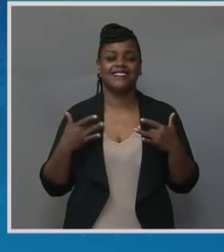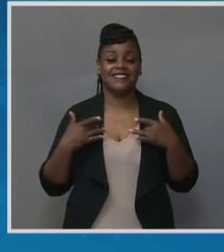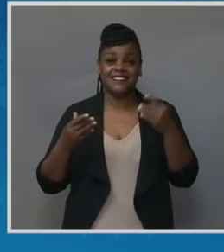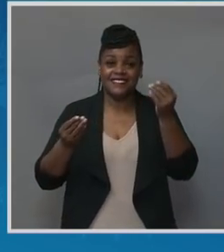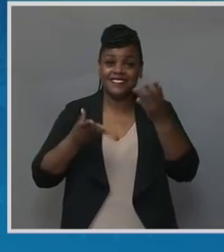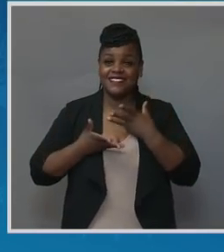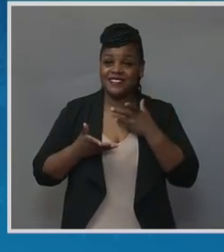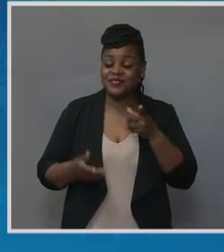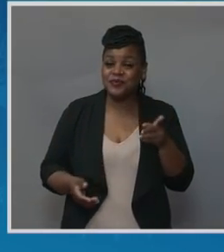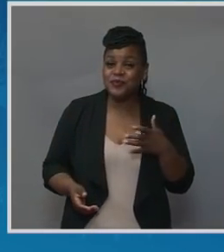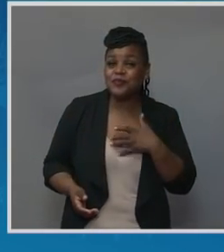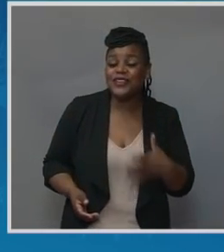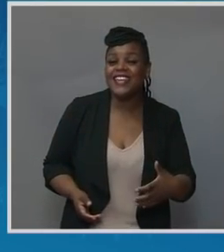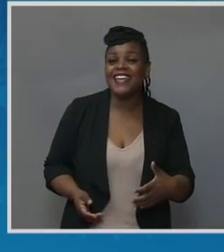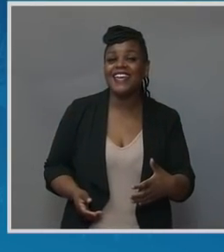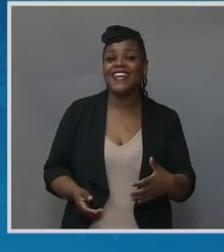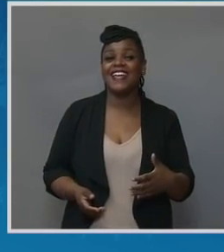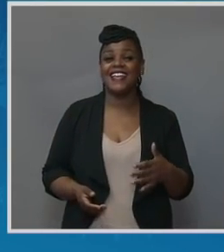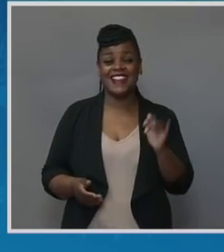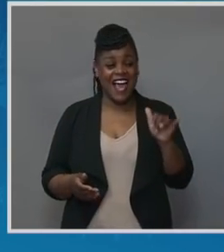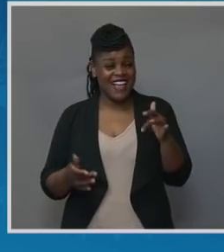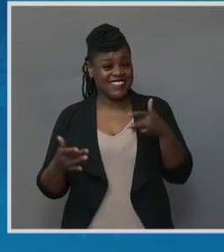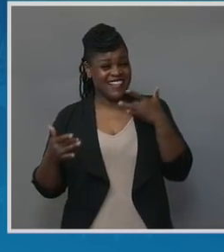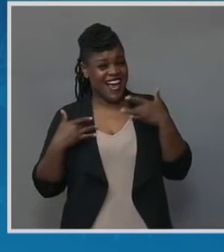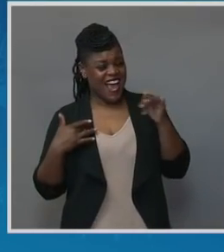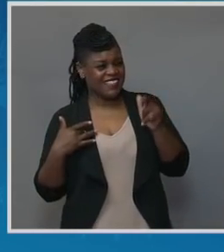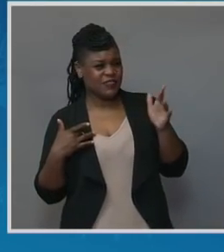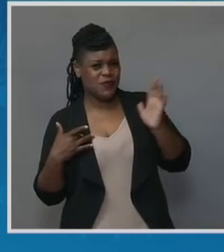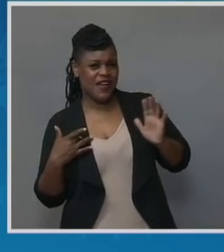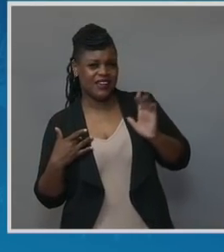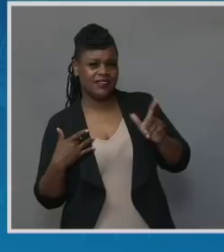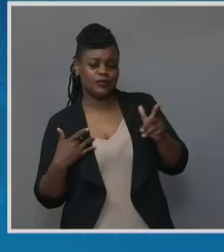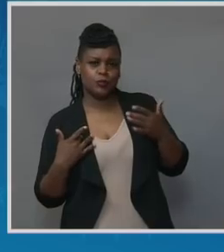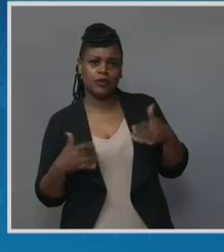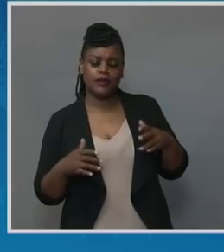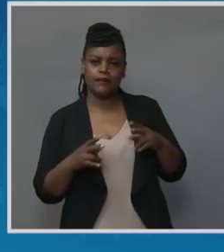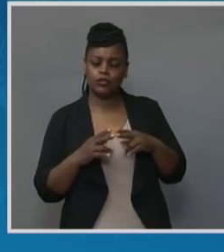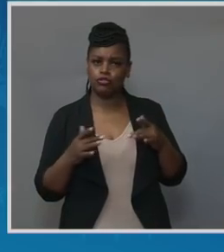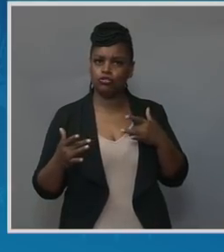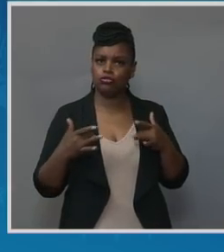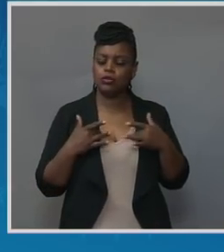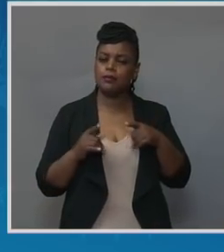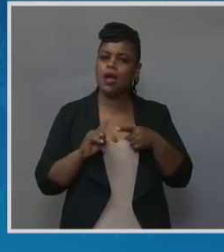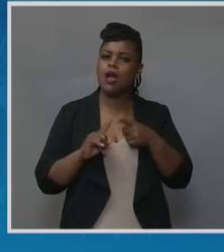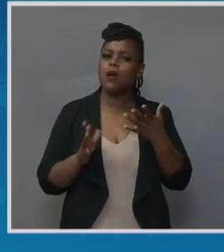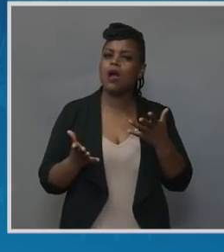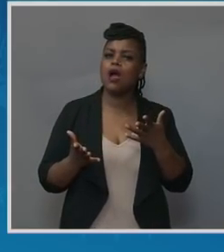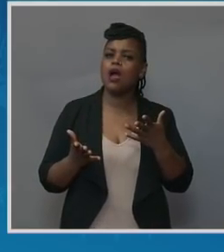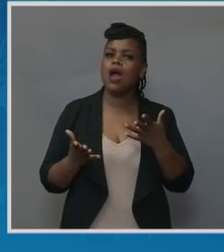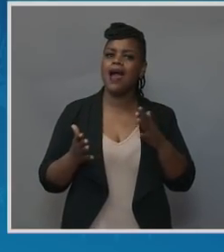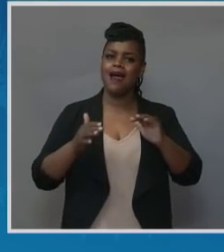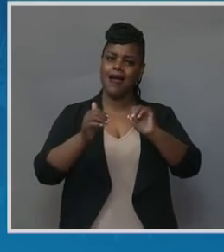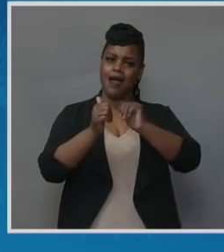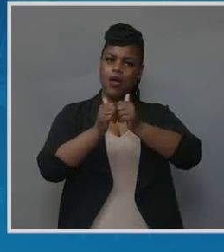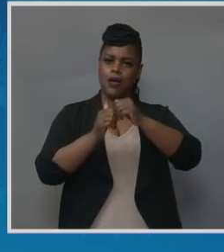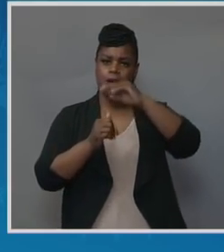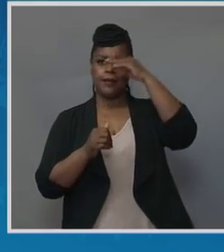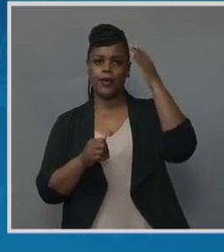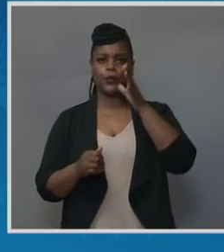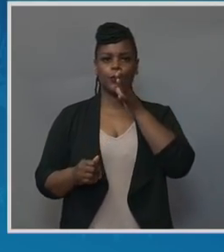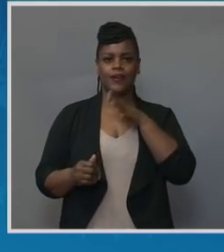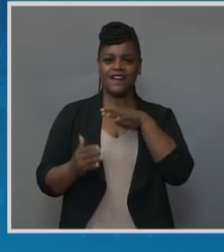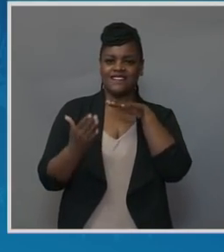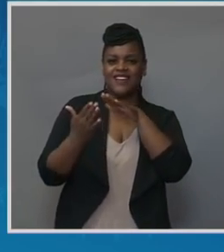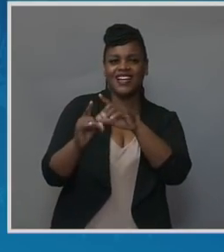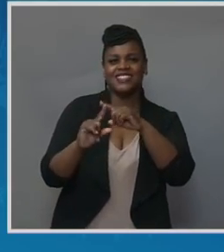As excited as she was, she was always very concerned about the disparities that black women face in pregnancy and